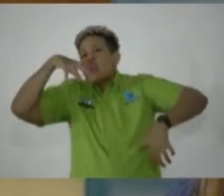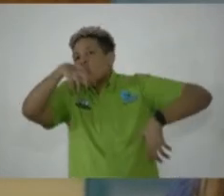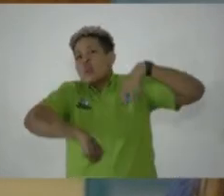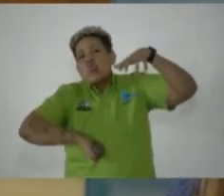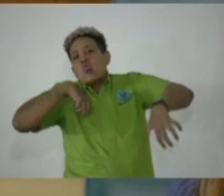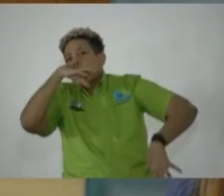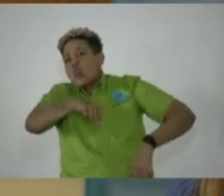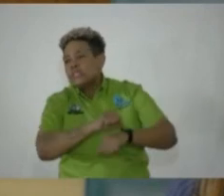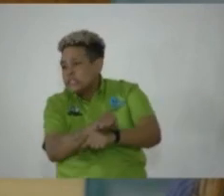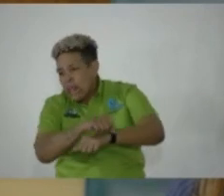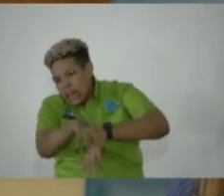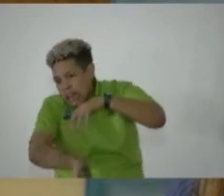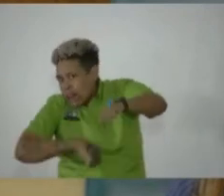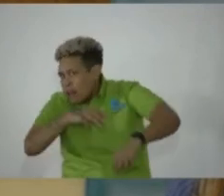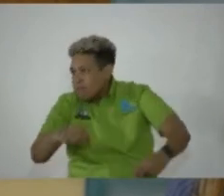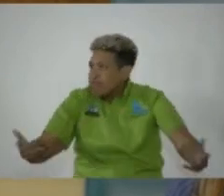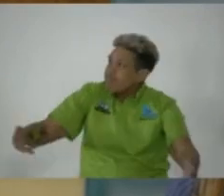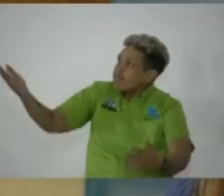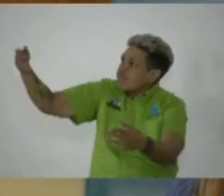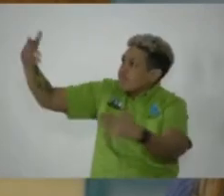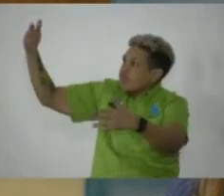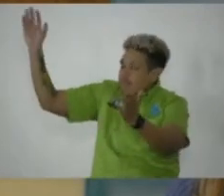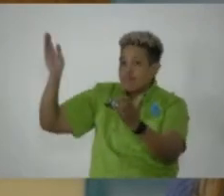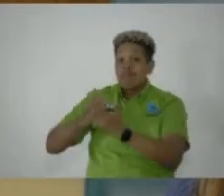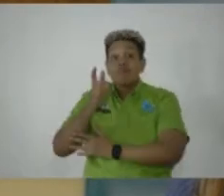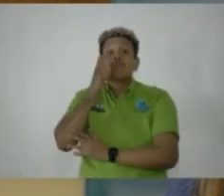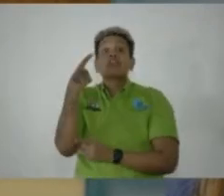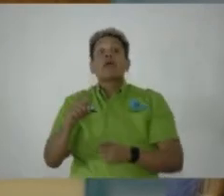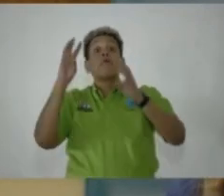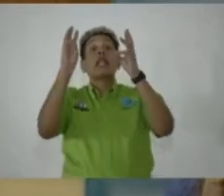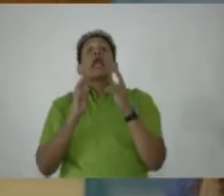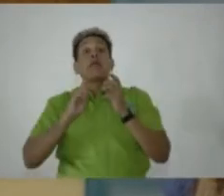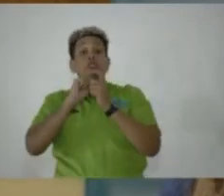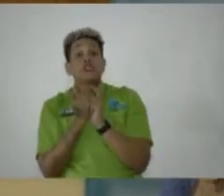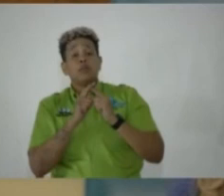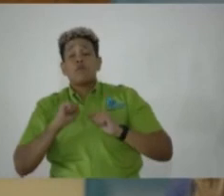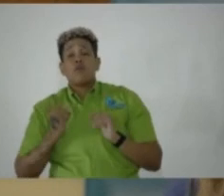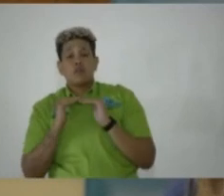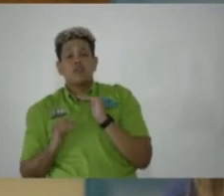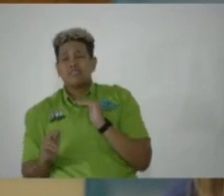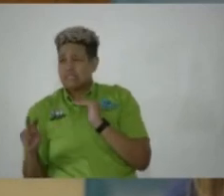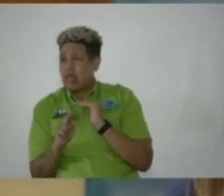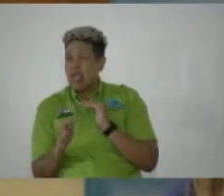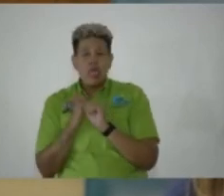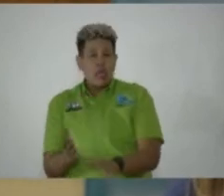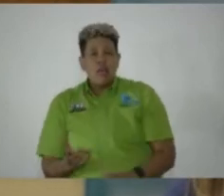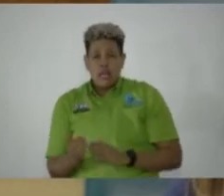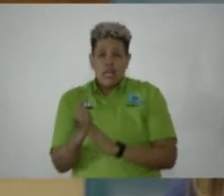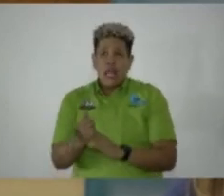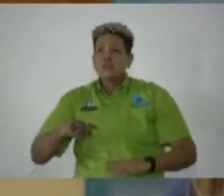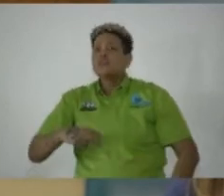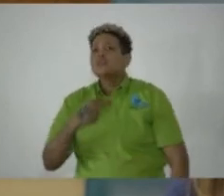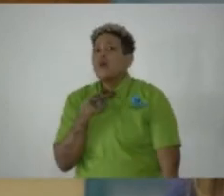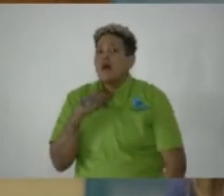colonialism and in recent times by climate and other injustices, leaving us entrapped in